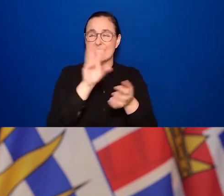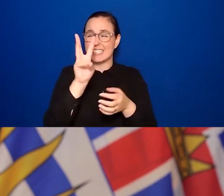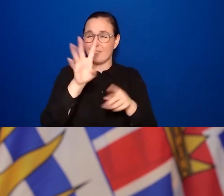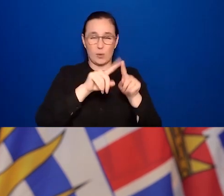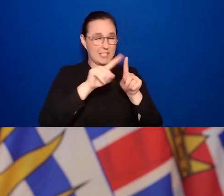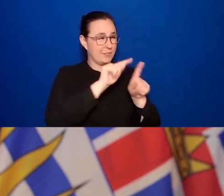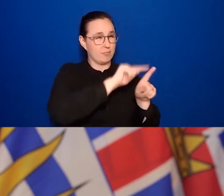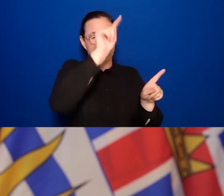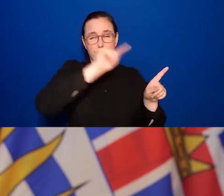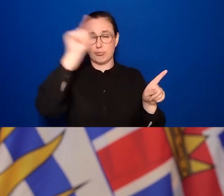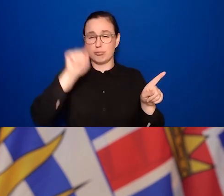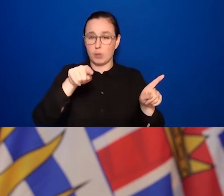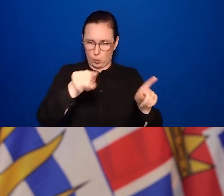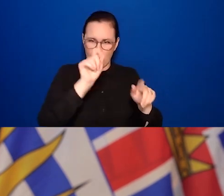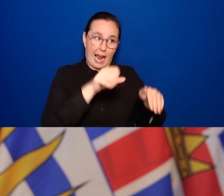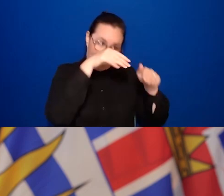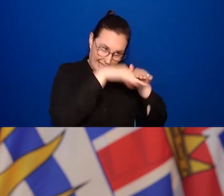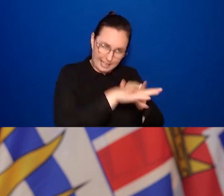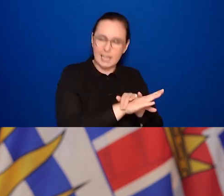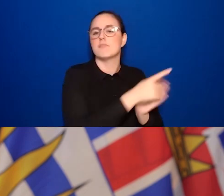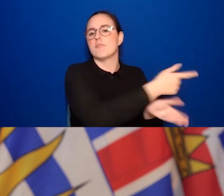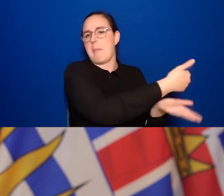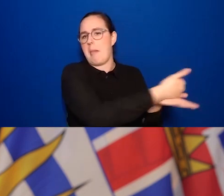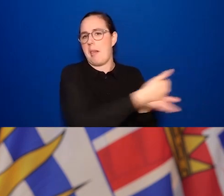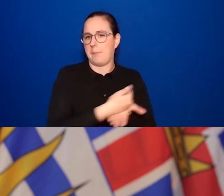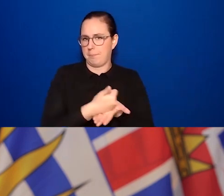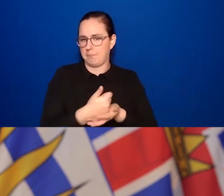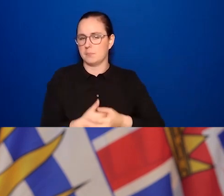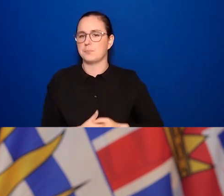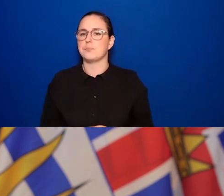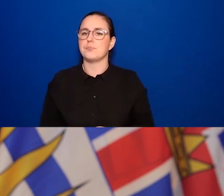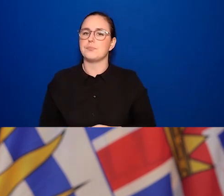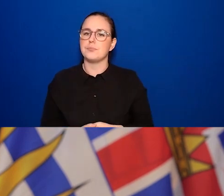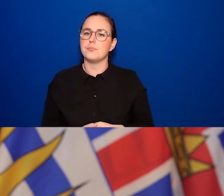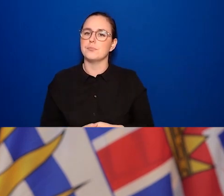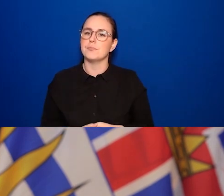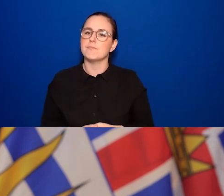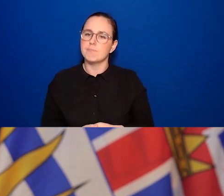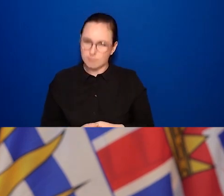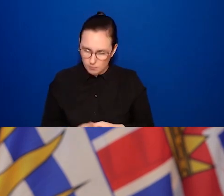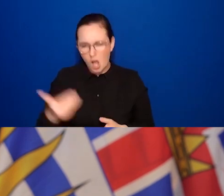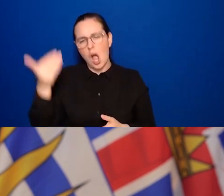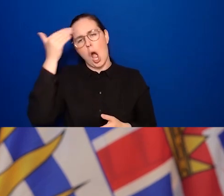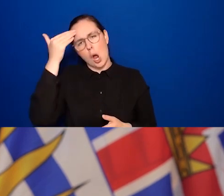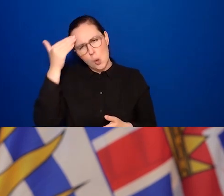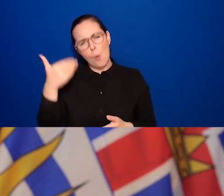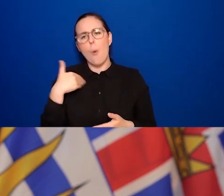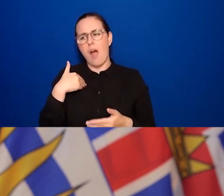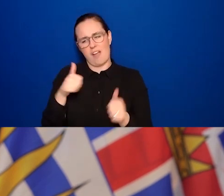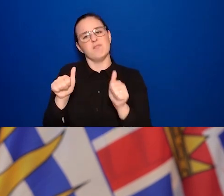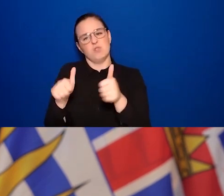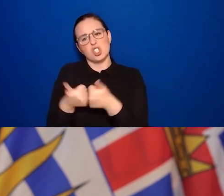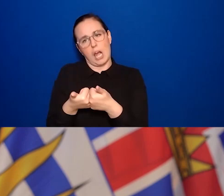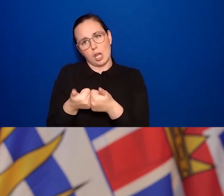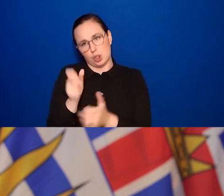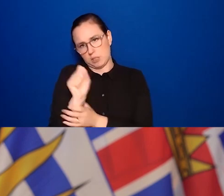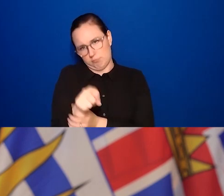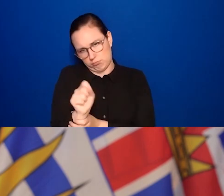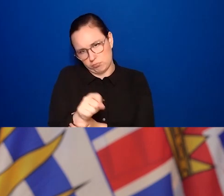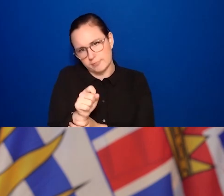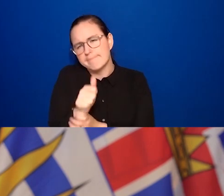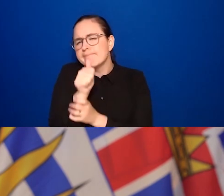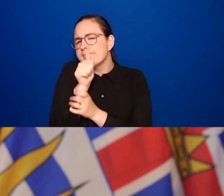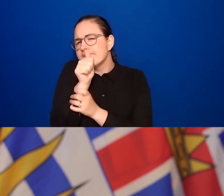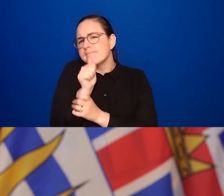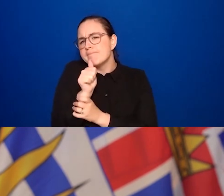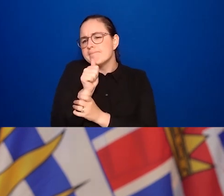people who have challenges with this, and to be patient in the first few days. This service will be available over the next number of weeks. We have